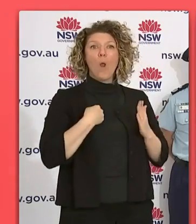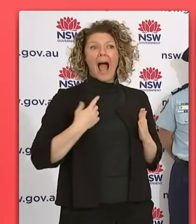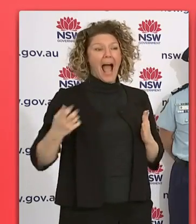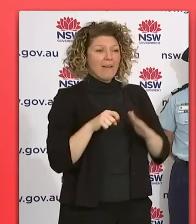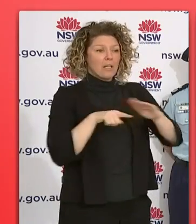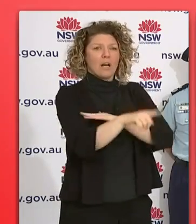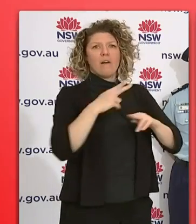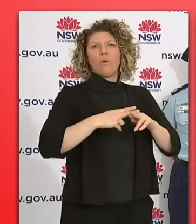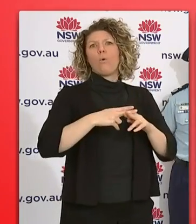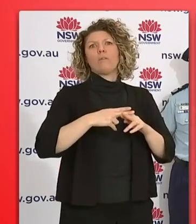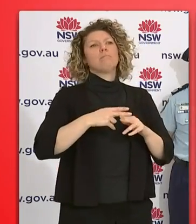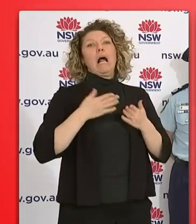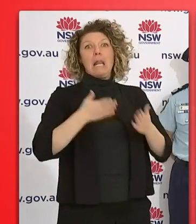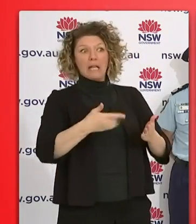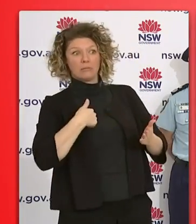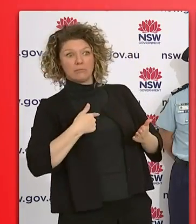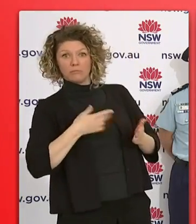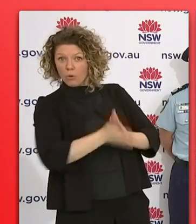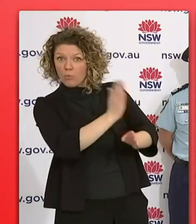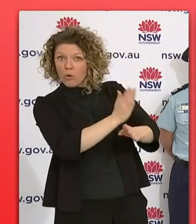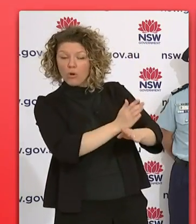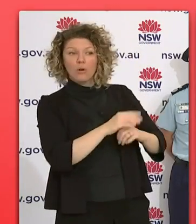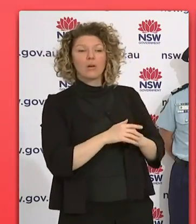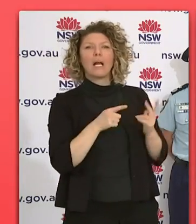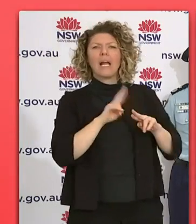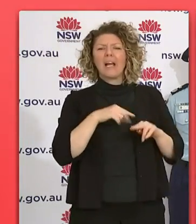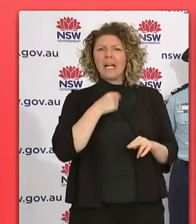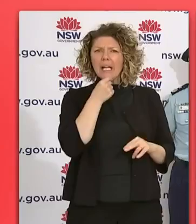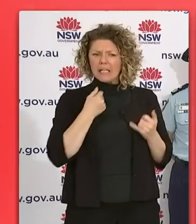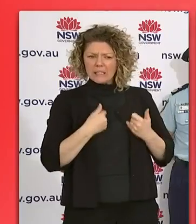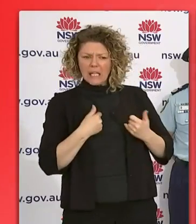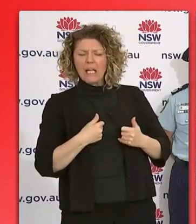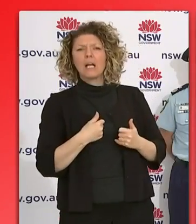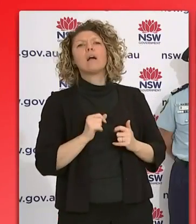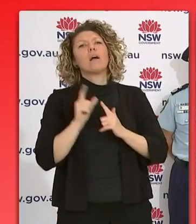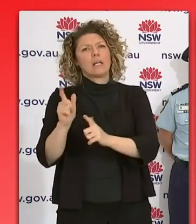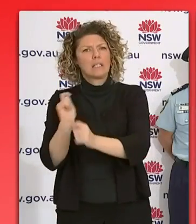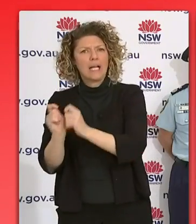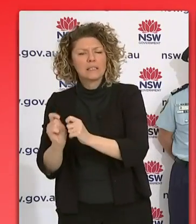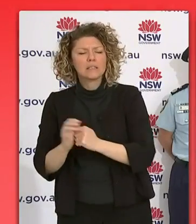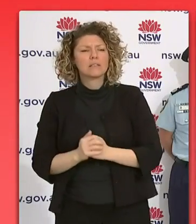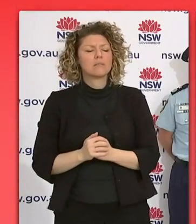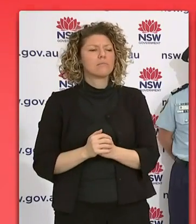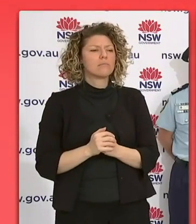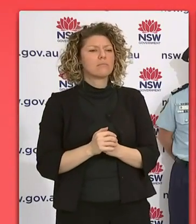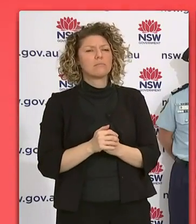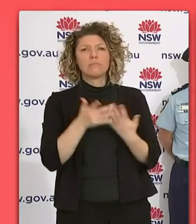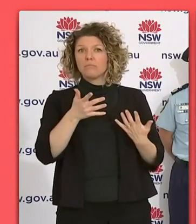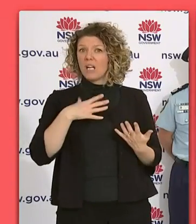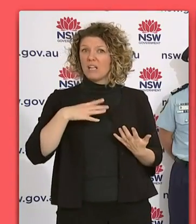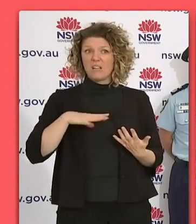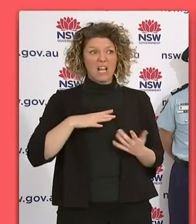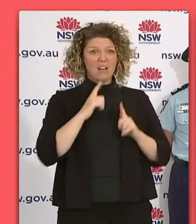sure if you have symptoms, you don't leave the house, you get tested and stay home and isolate. And of course, come forward and get vaccinated. People know the basic rules.